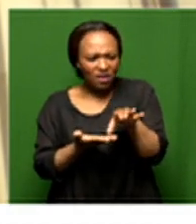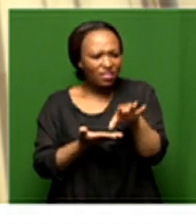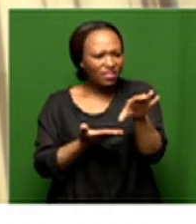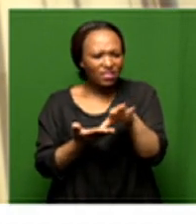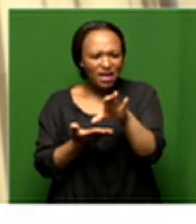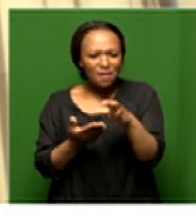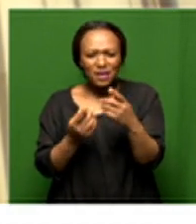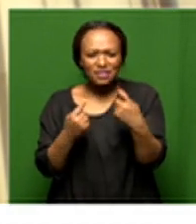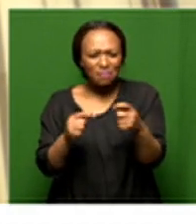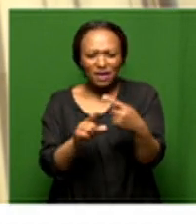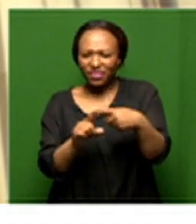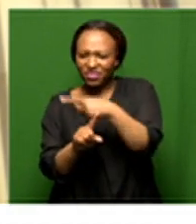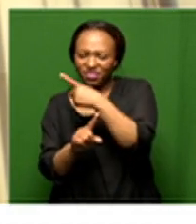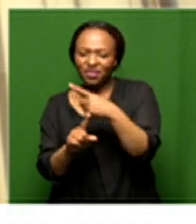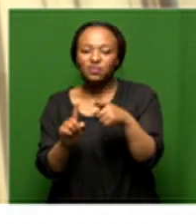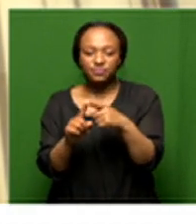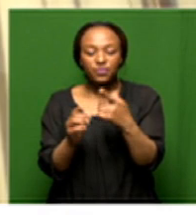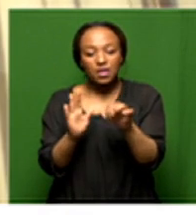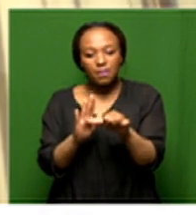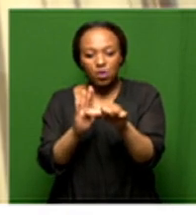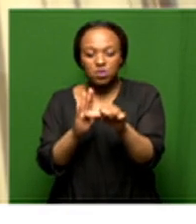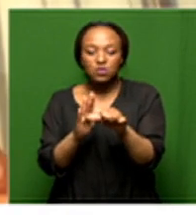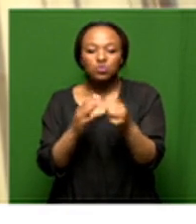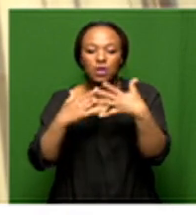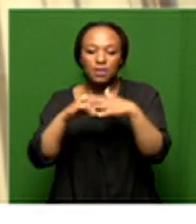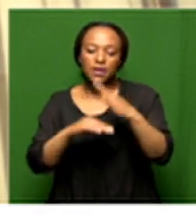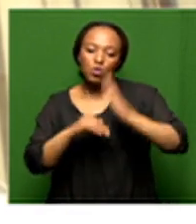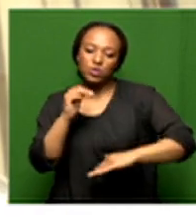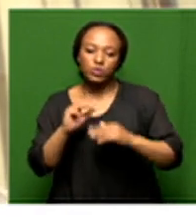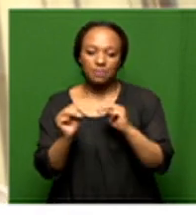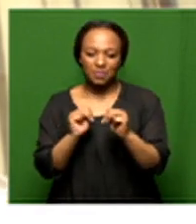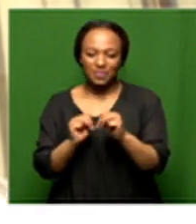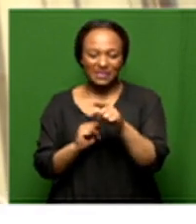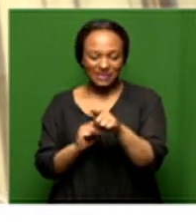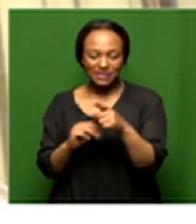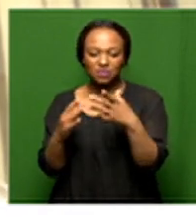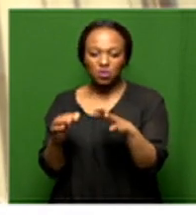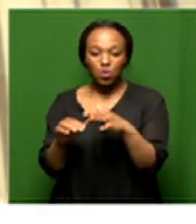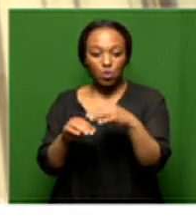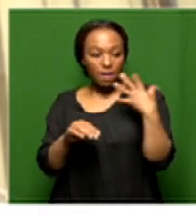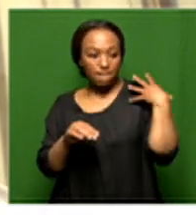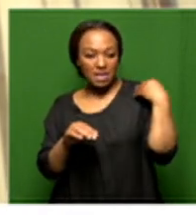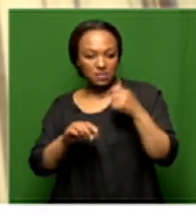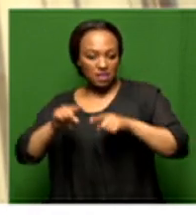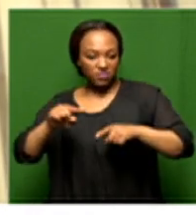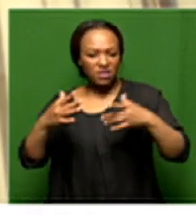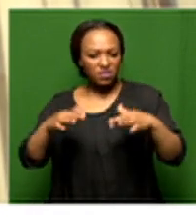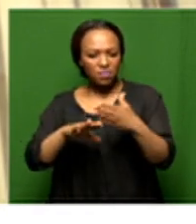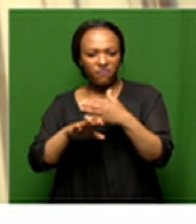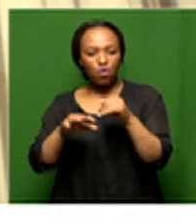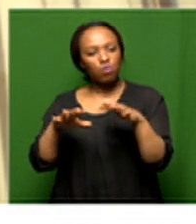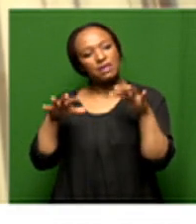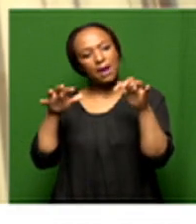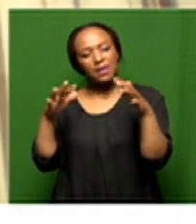so it is important that you are able to implement consequent management and i think various ministers have been on public platform